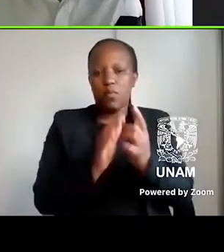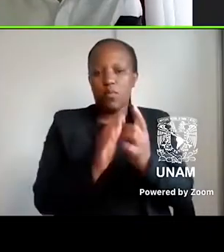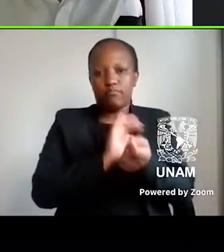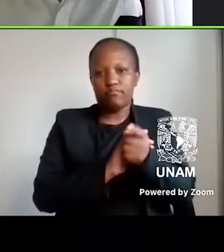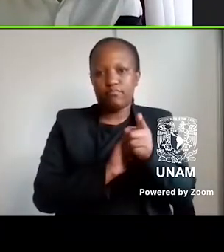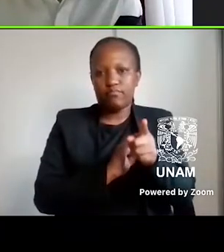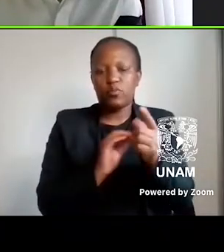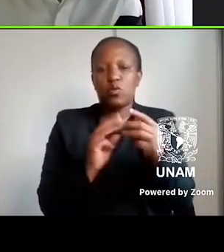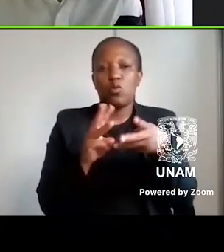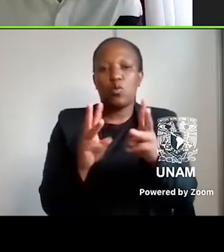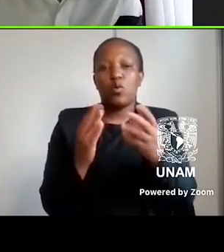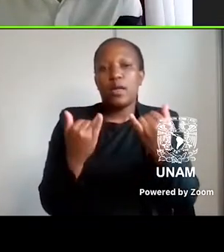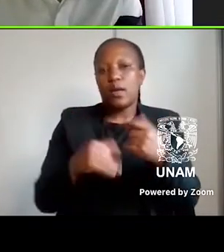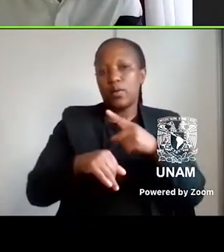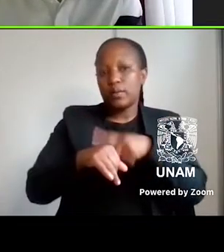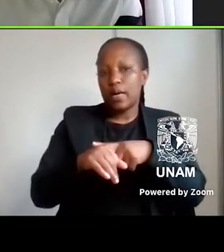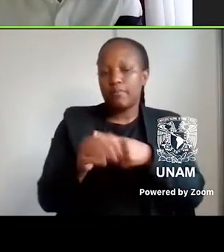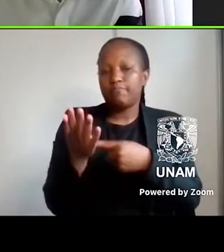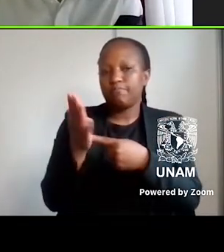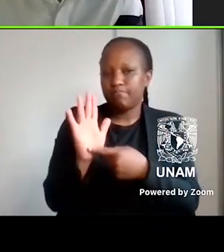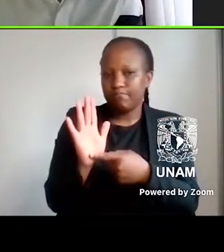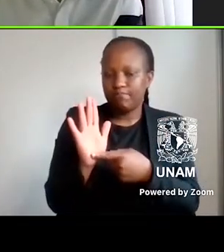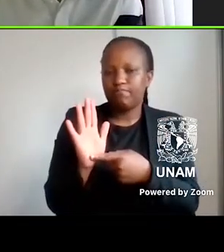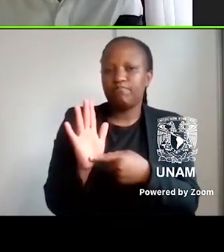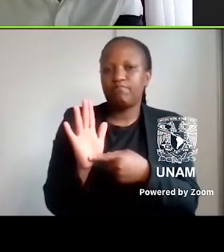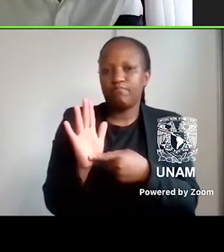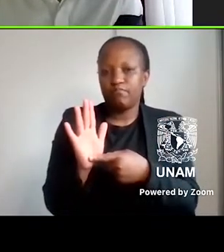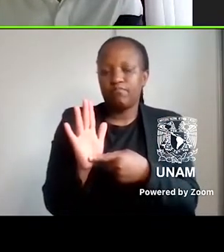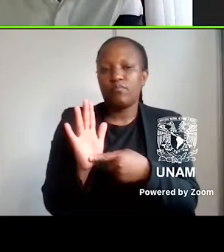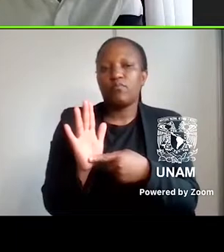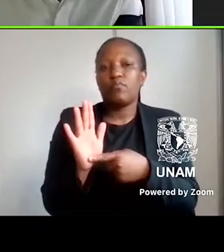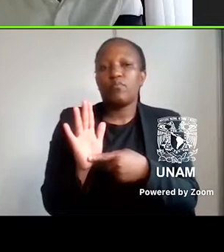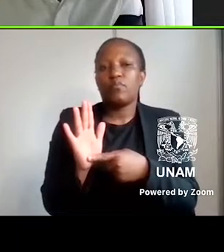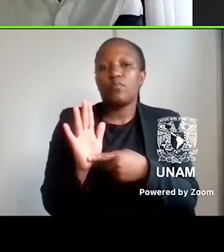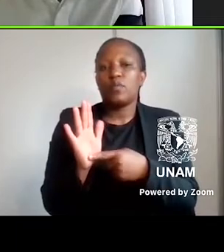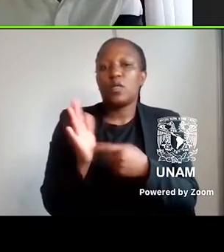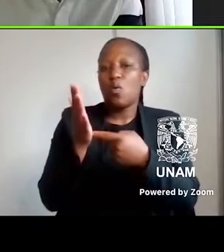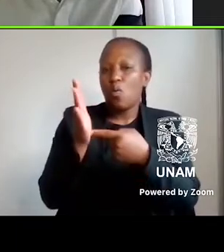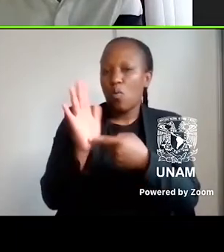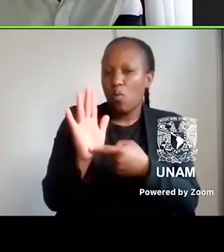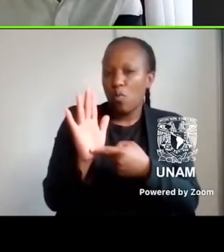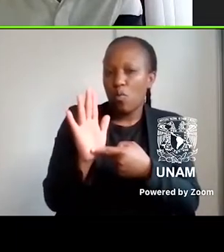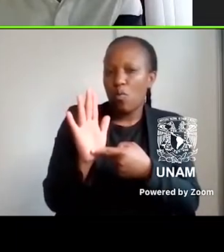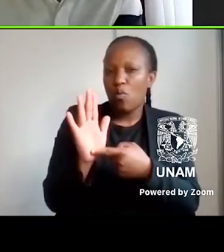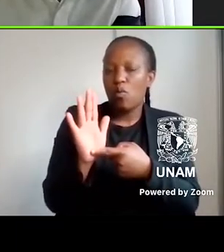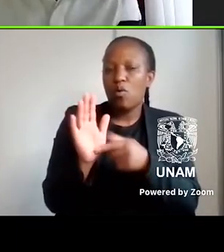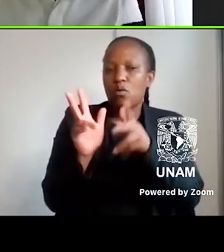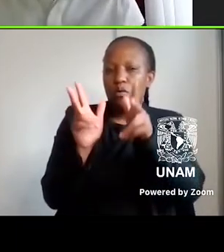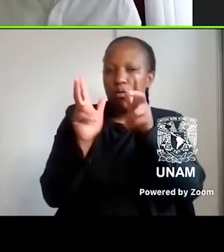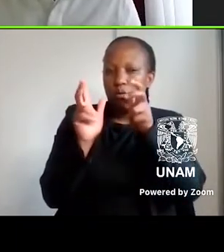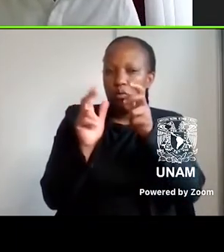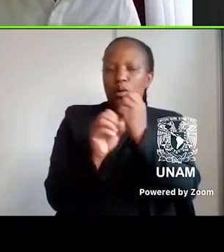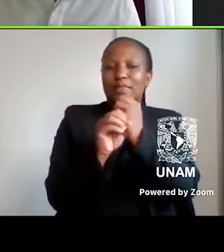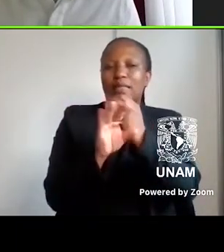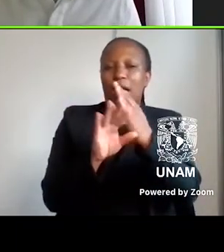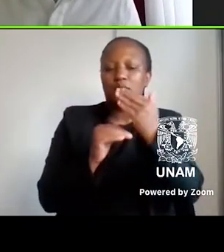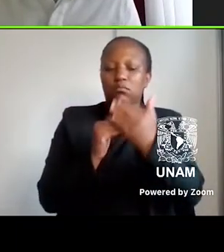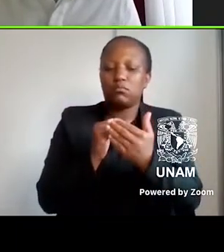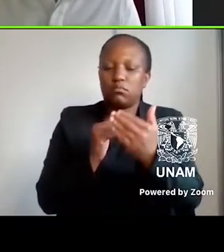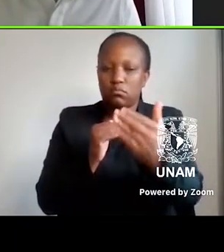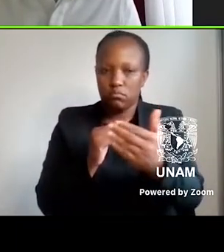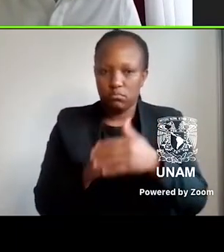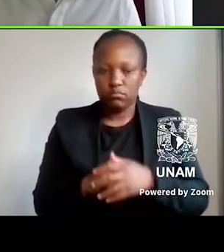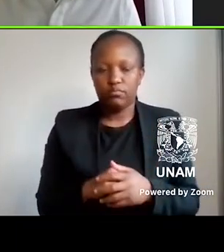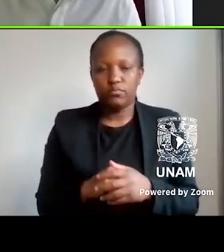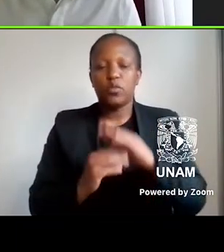in which time assumes the form of a staccato tempo of abrupt truncations and precipitated beginnings. Some literature